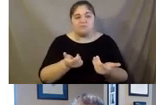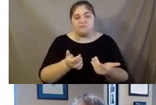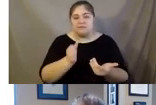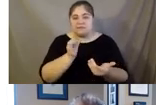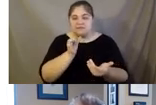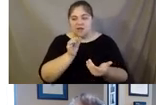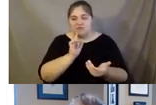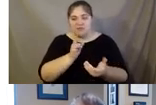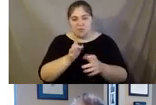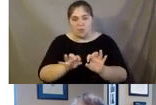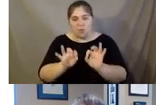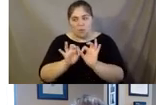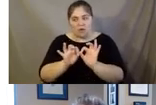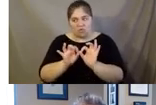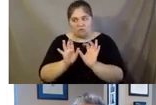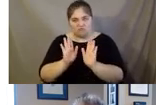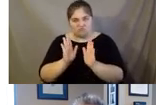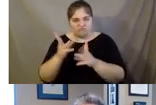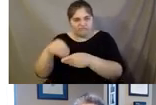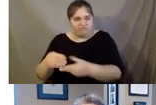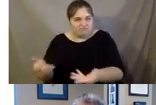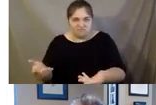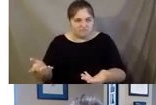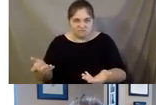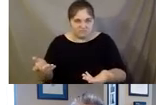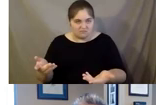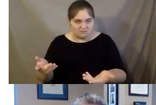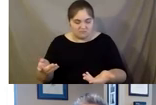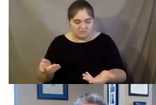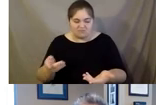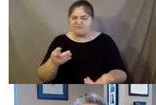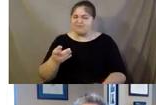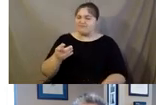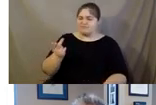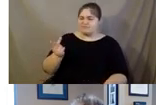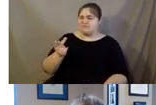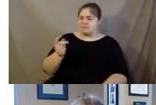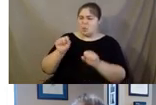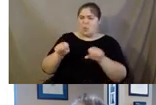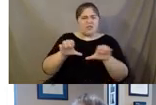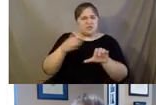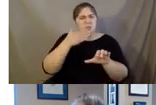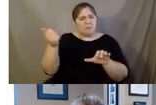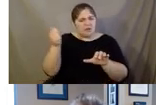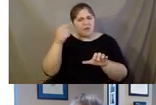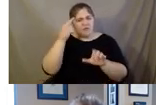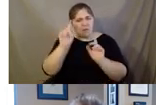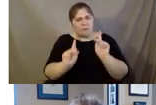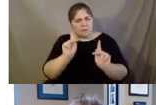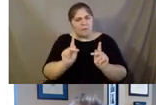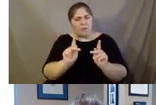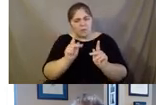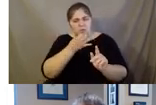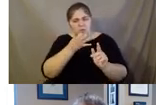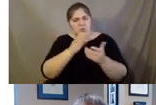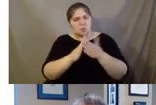pursuing. So they said, we know, we know we can do better than this for people aging into retirement and